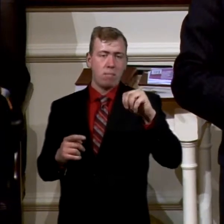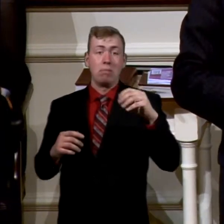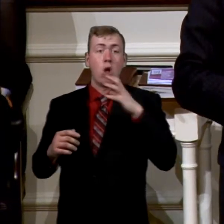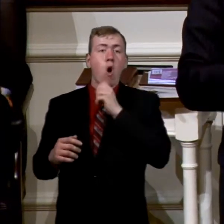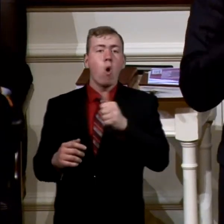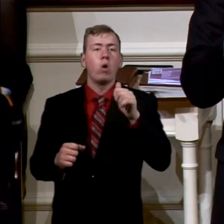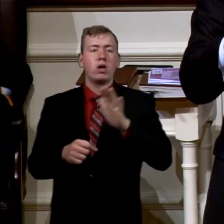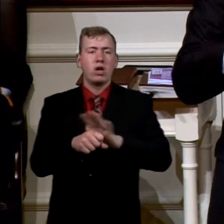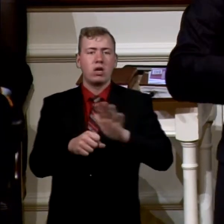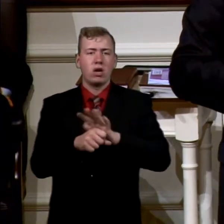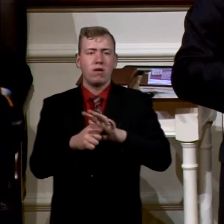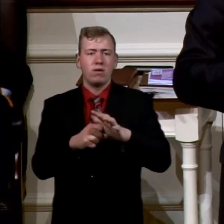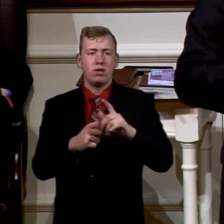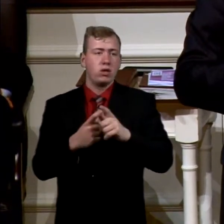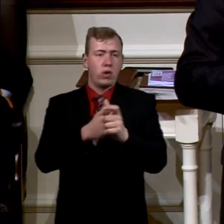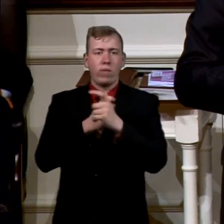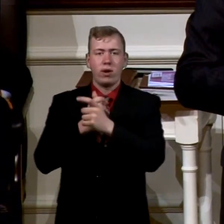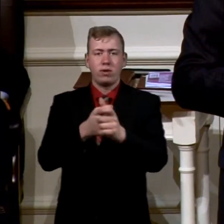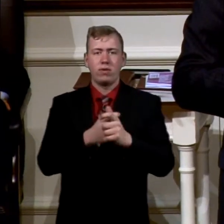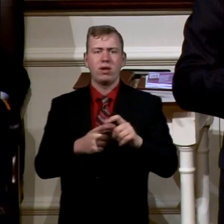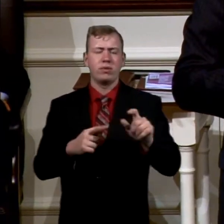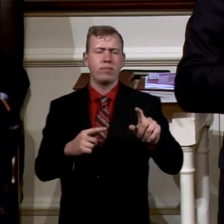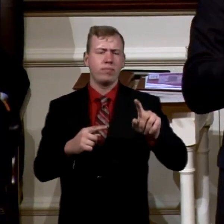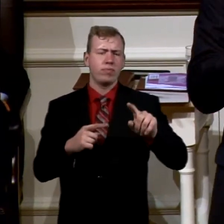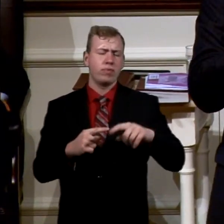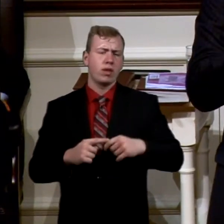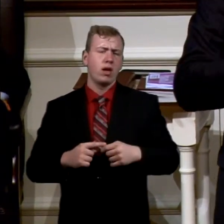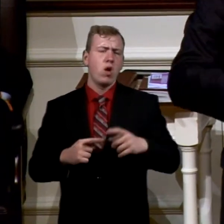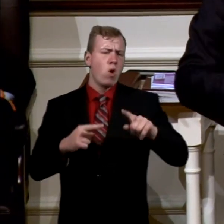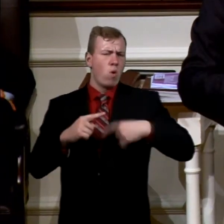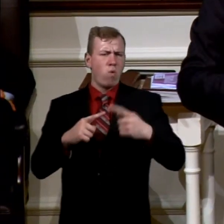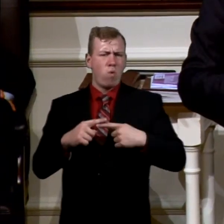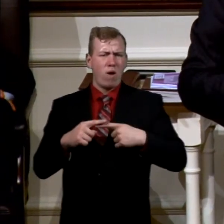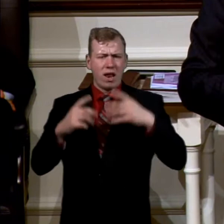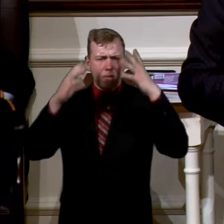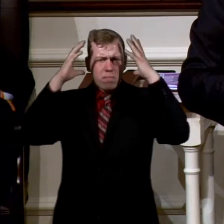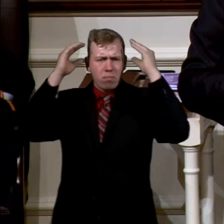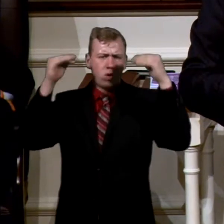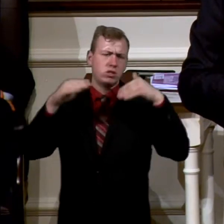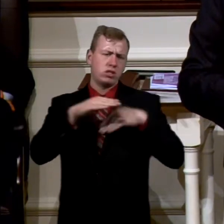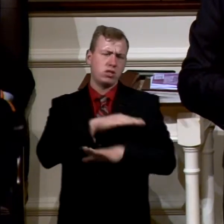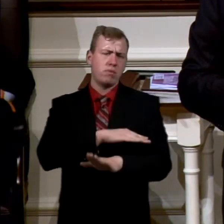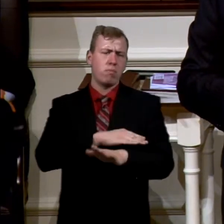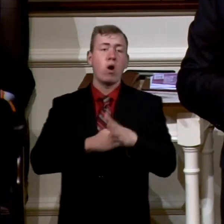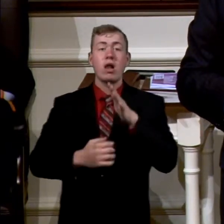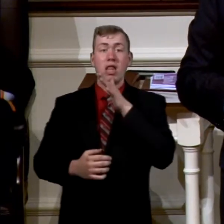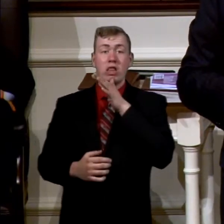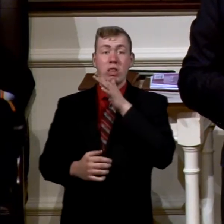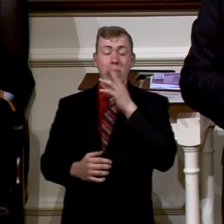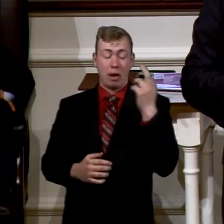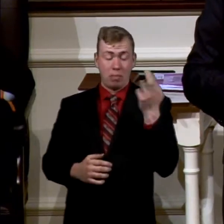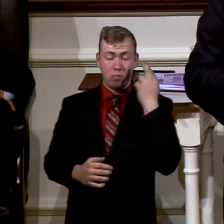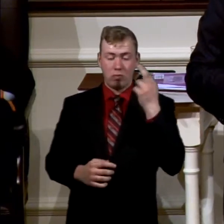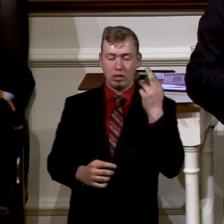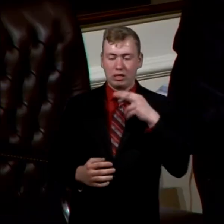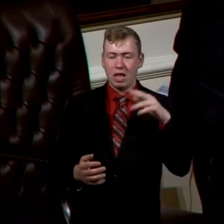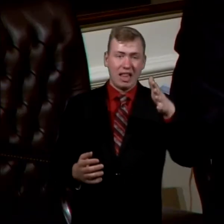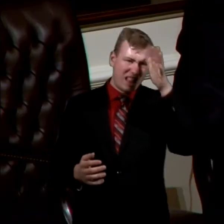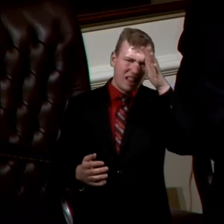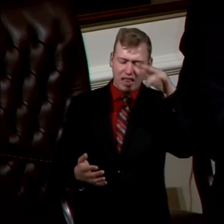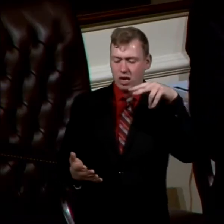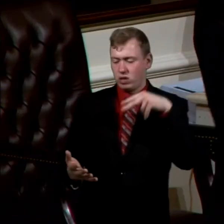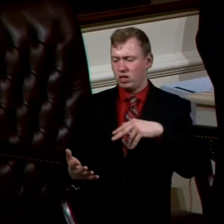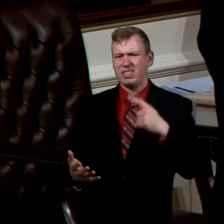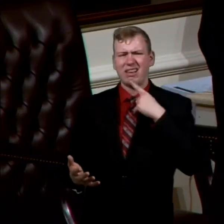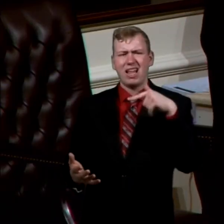whenever Moses is born, Mama realized something. And dad looked at him and said,